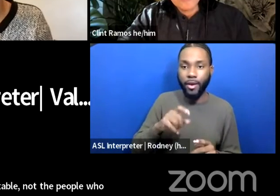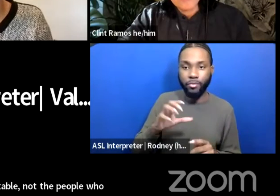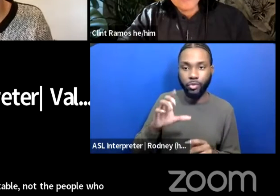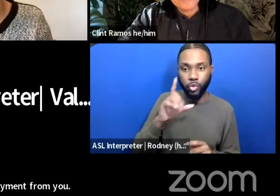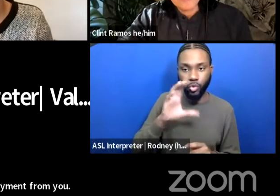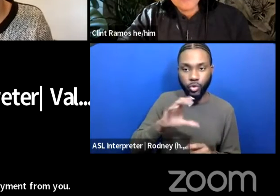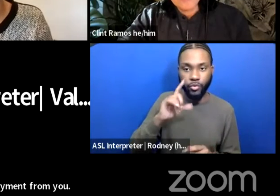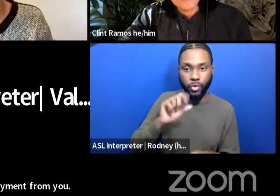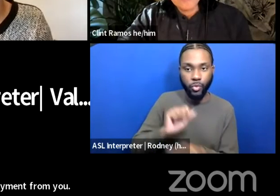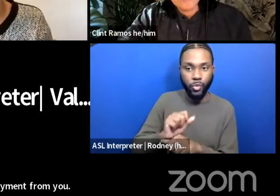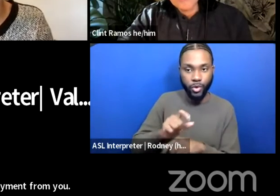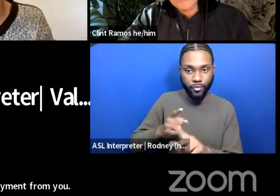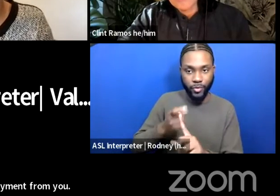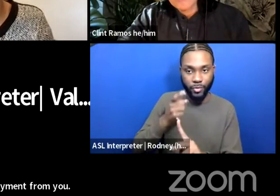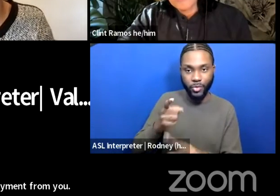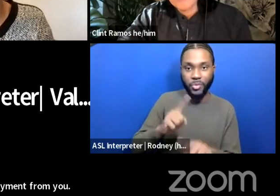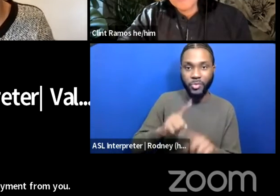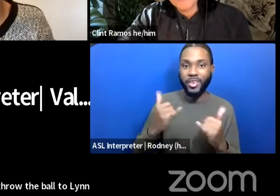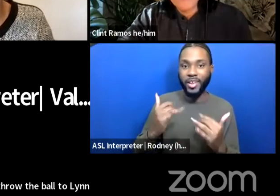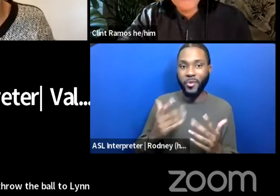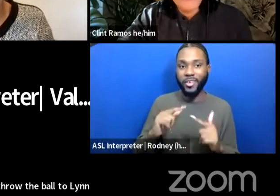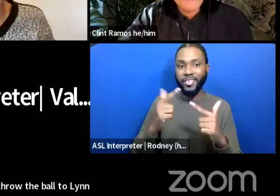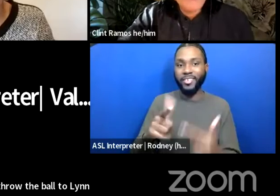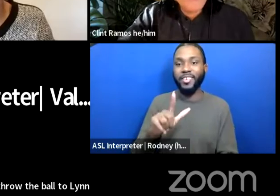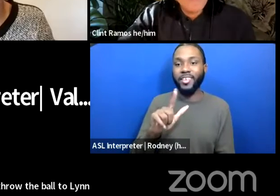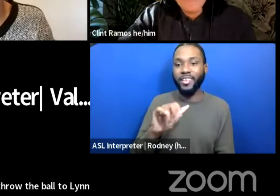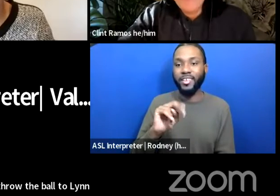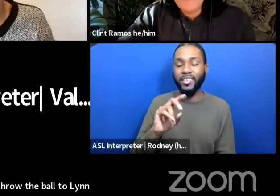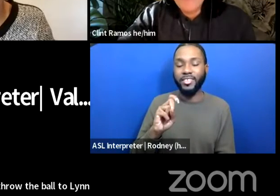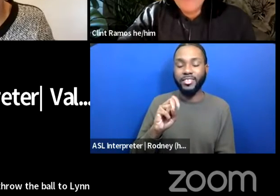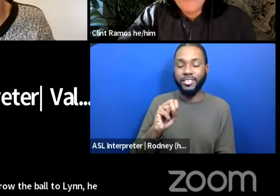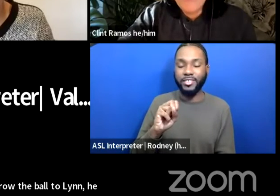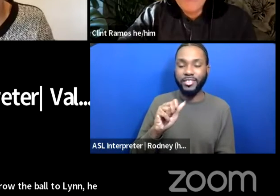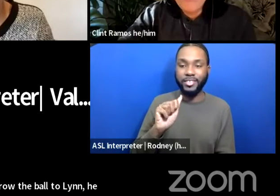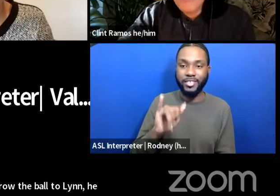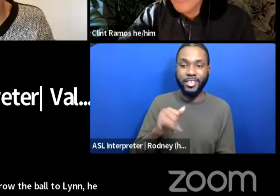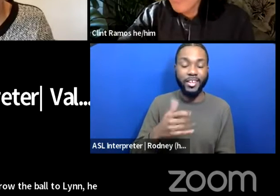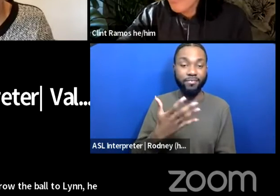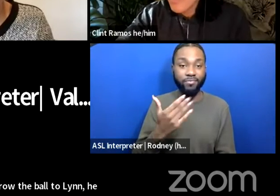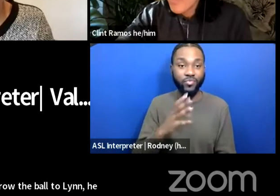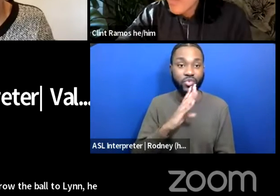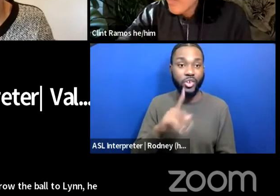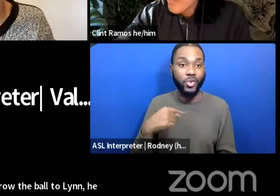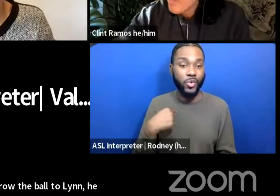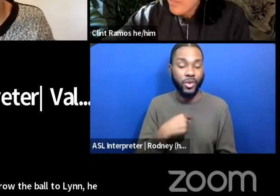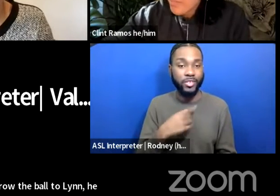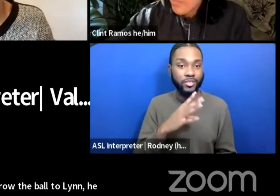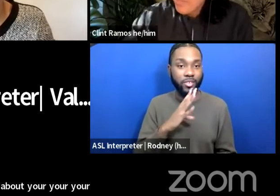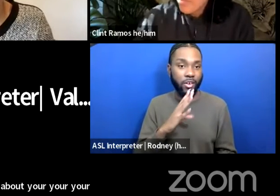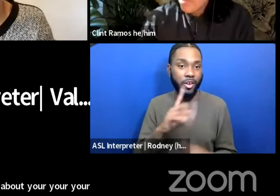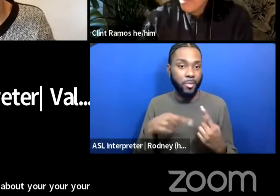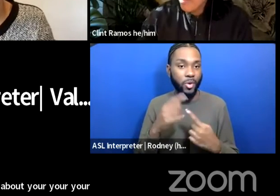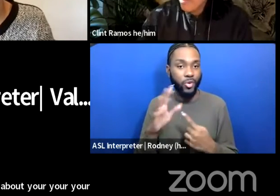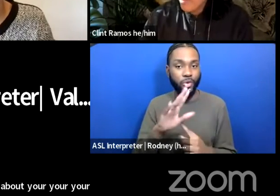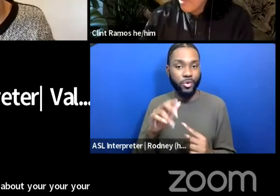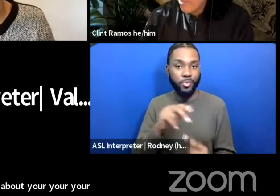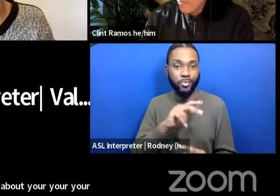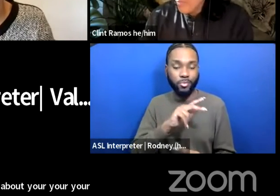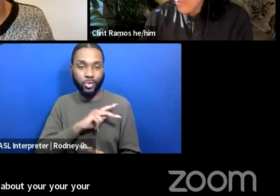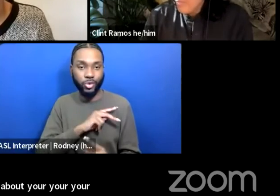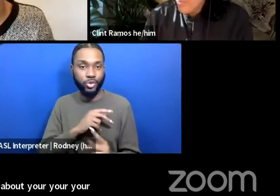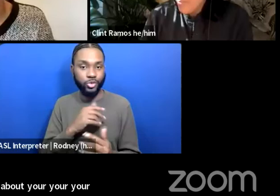I'd love to throw the ball to Lindsay. Talk to us. Tell us about your personal trajectory